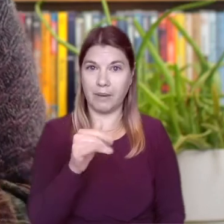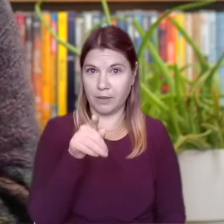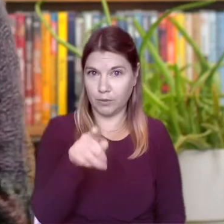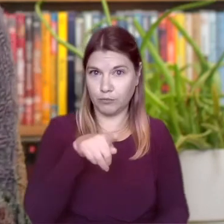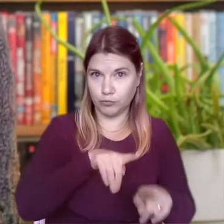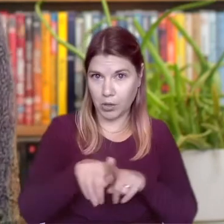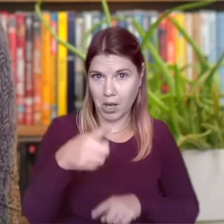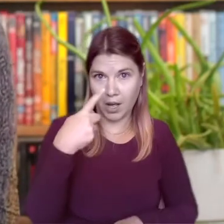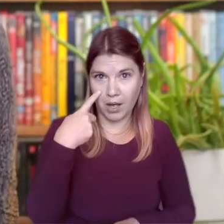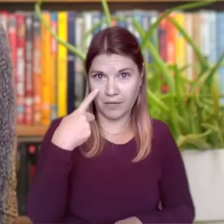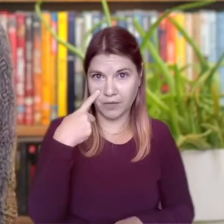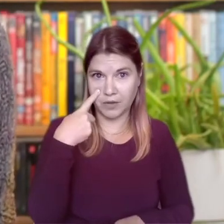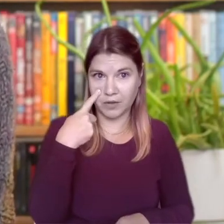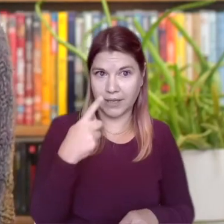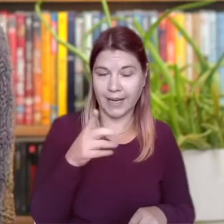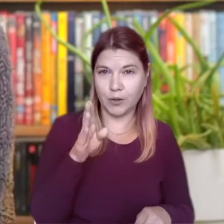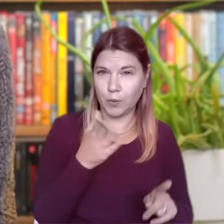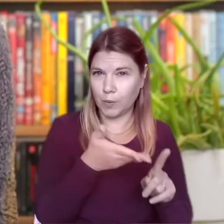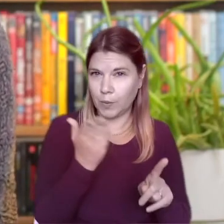hairbrush. From the left.